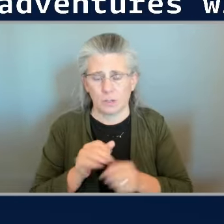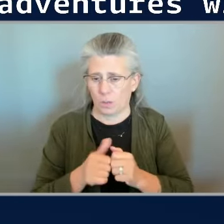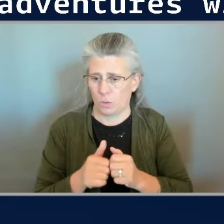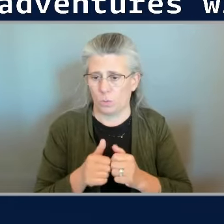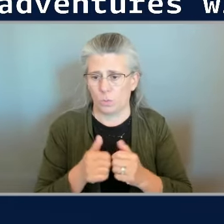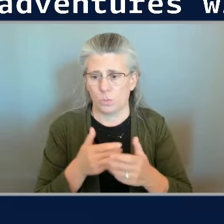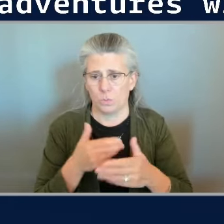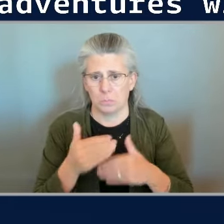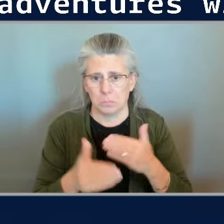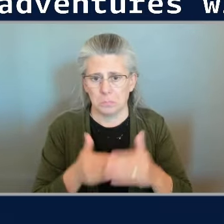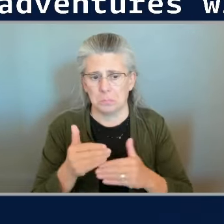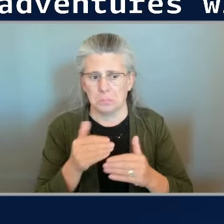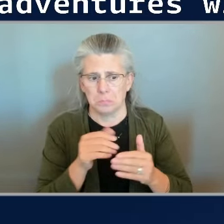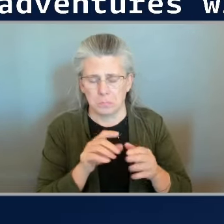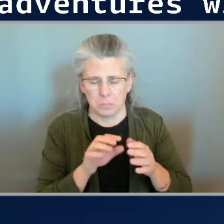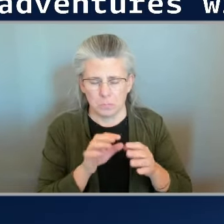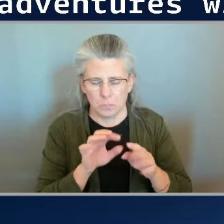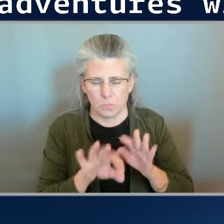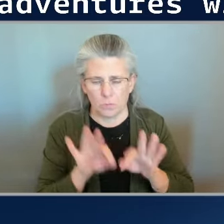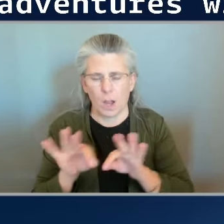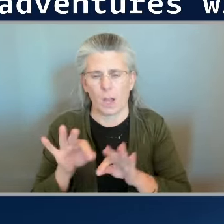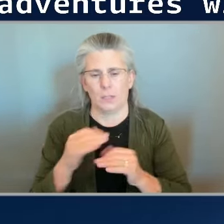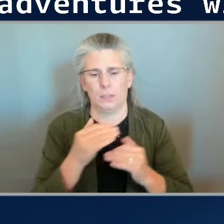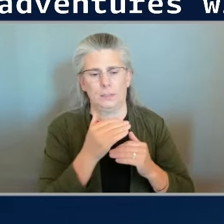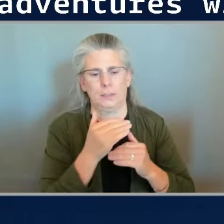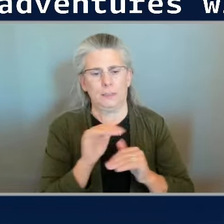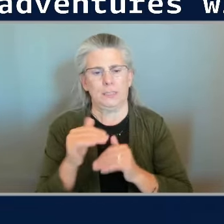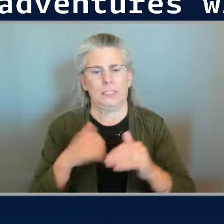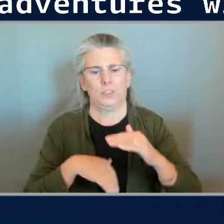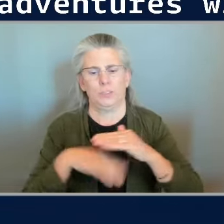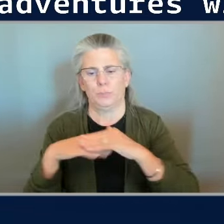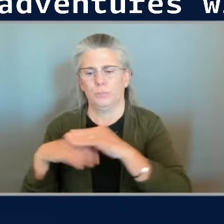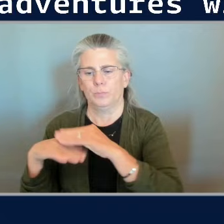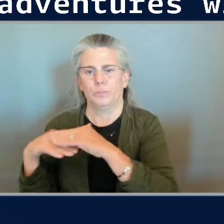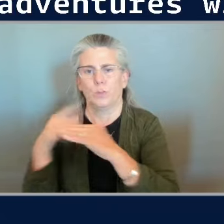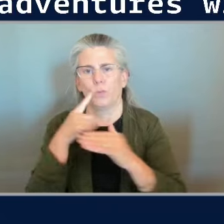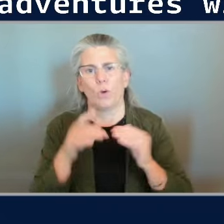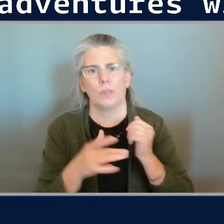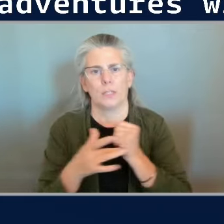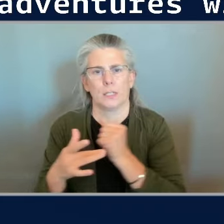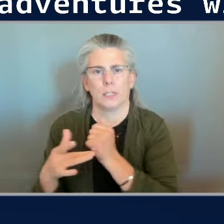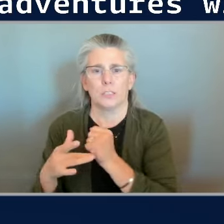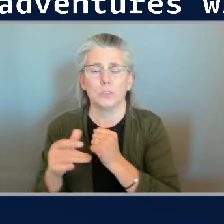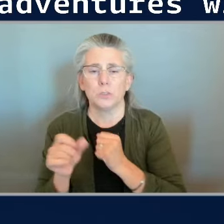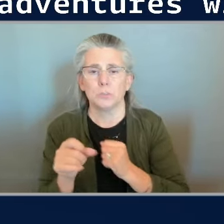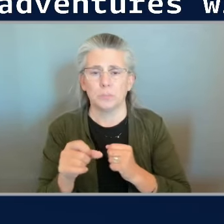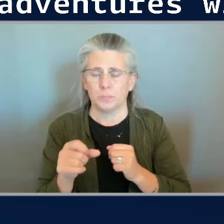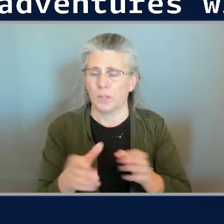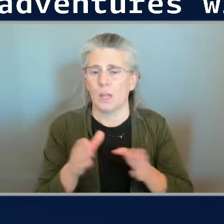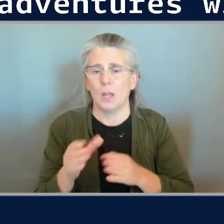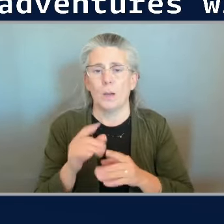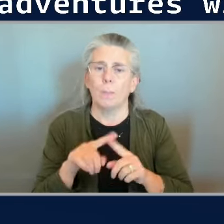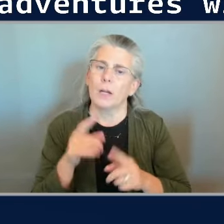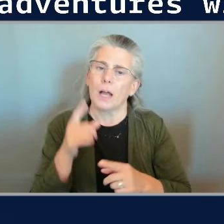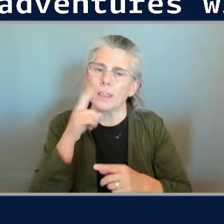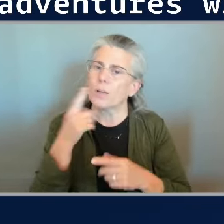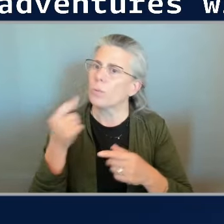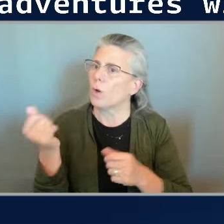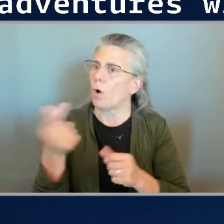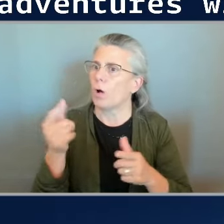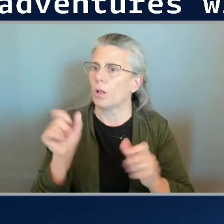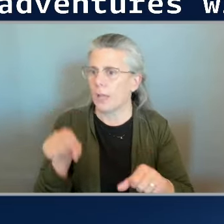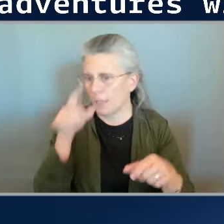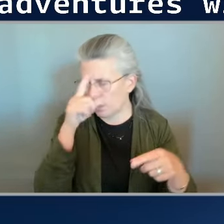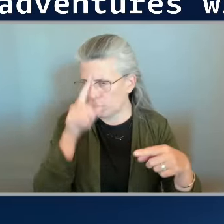limitations of the technology are but i think we can all agree that the pace of change in this space and the improvement in the models is just